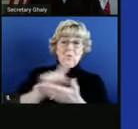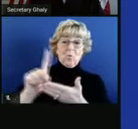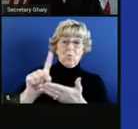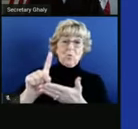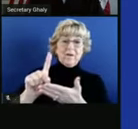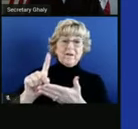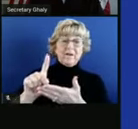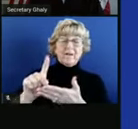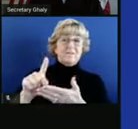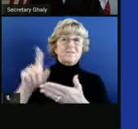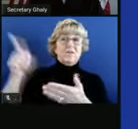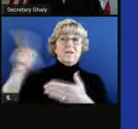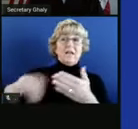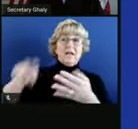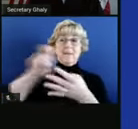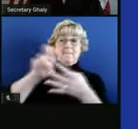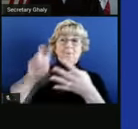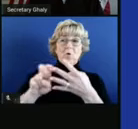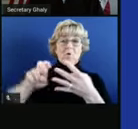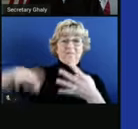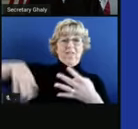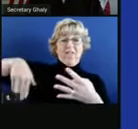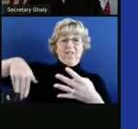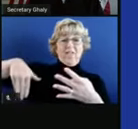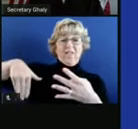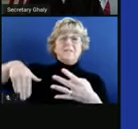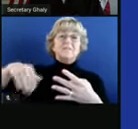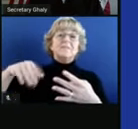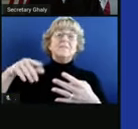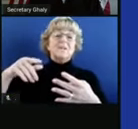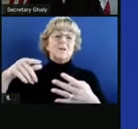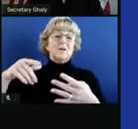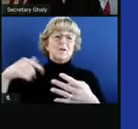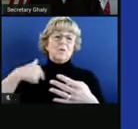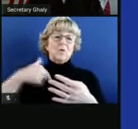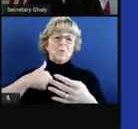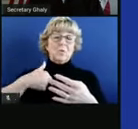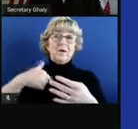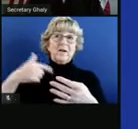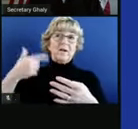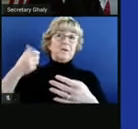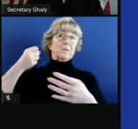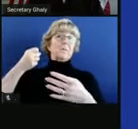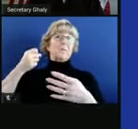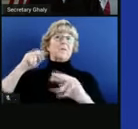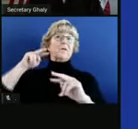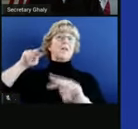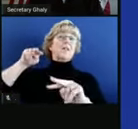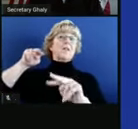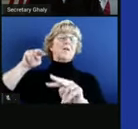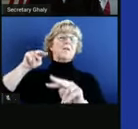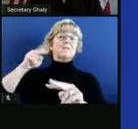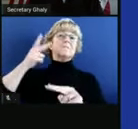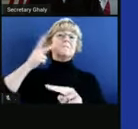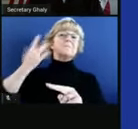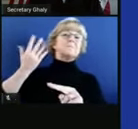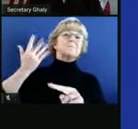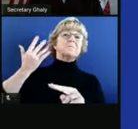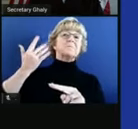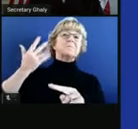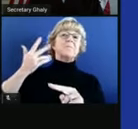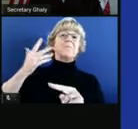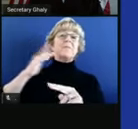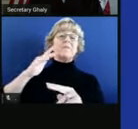forward movement this week. But just as we've said that we pulled the emergency brake, we're looking closely at counties across